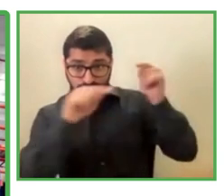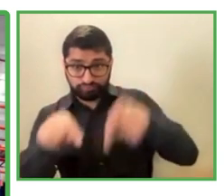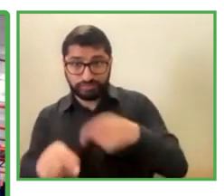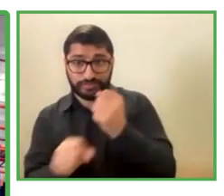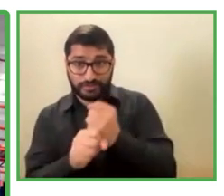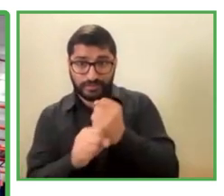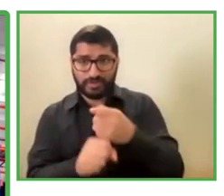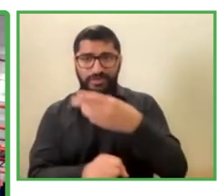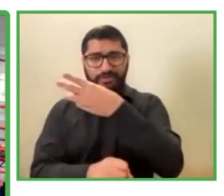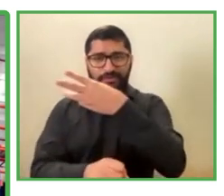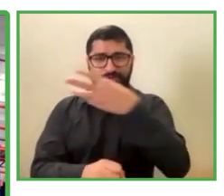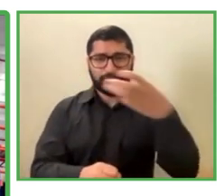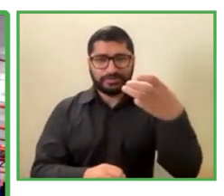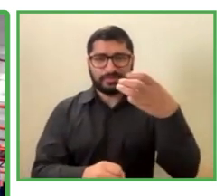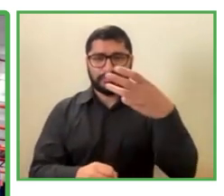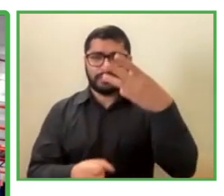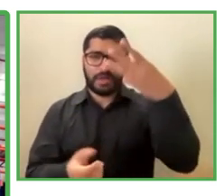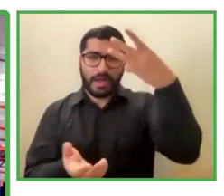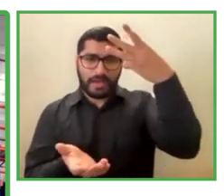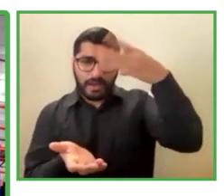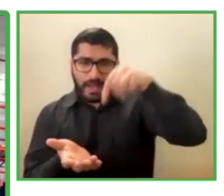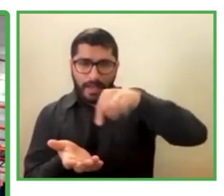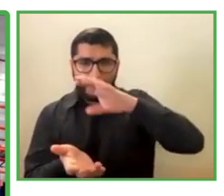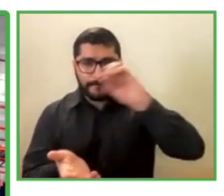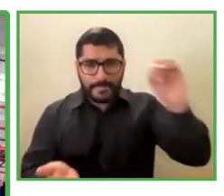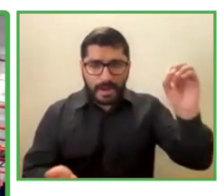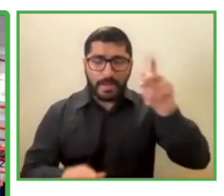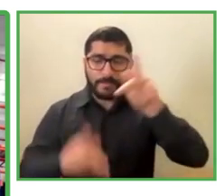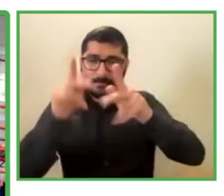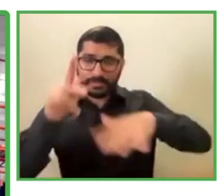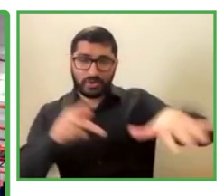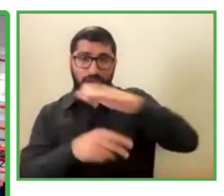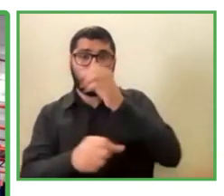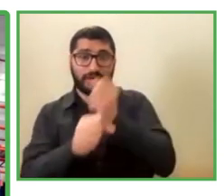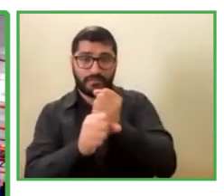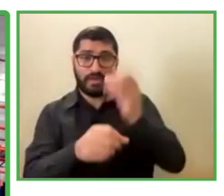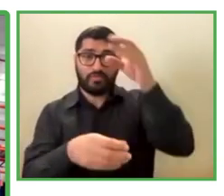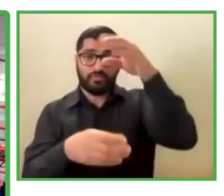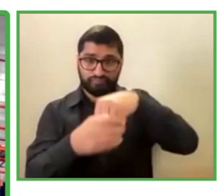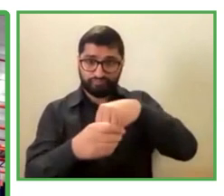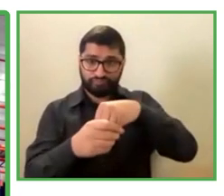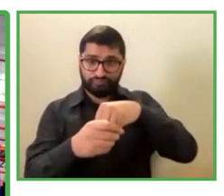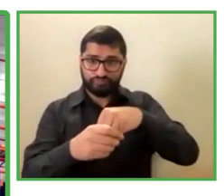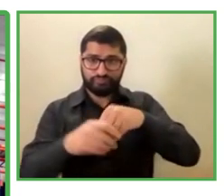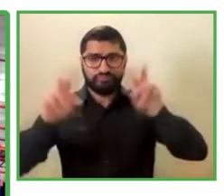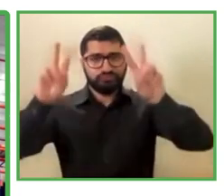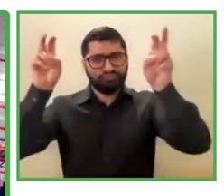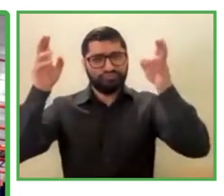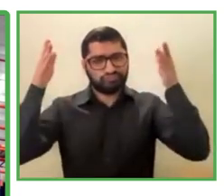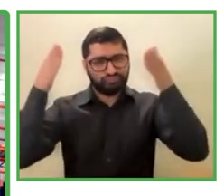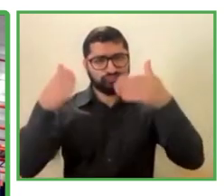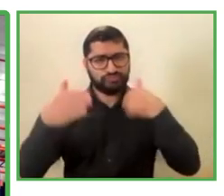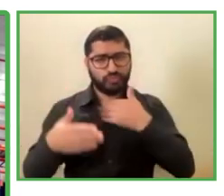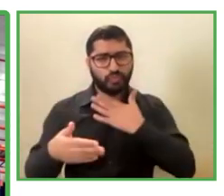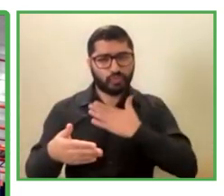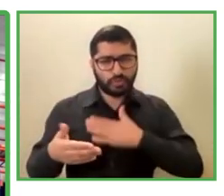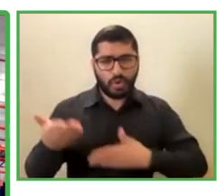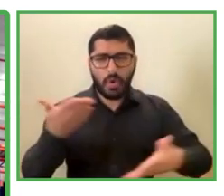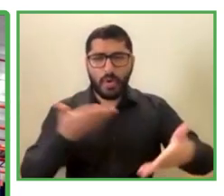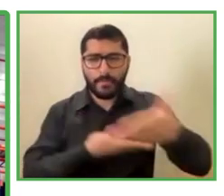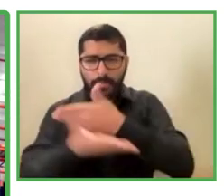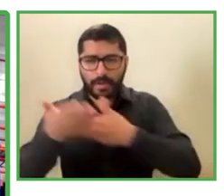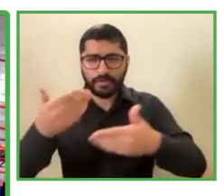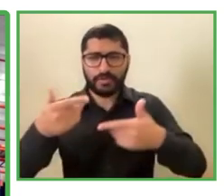Collaborators. I. Would like. To say. Something. Aside. To I would like. share with you. inclusion. Inclusion.